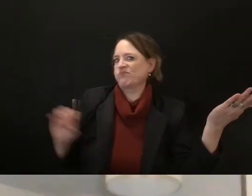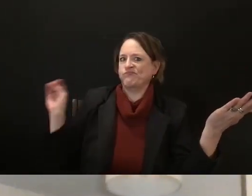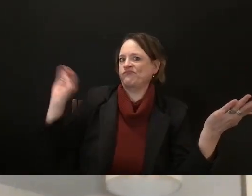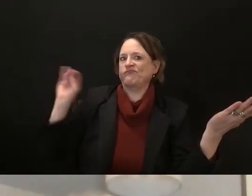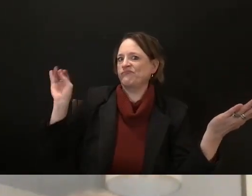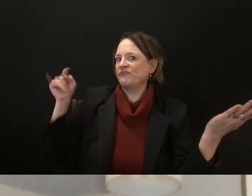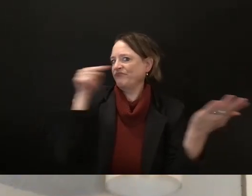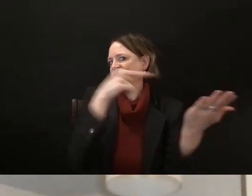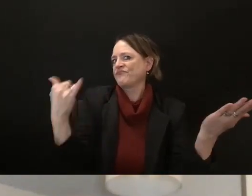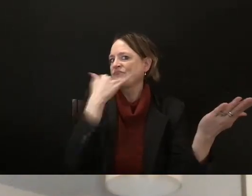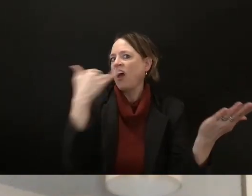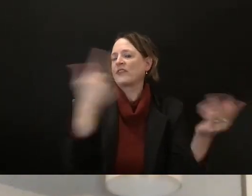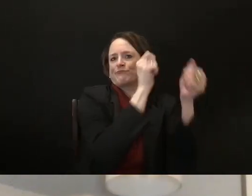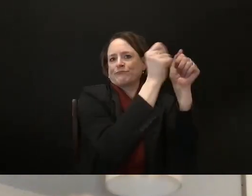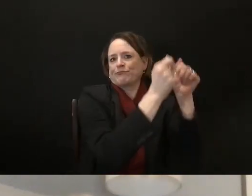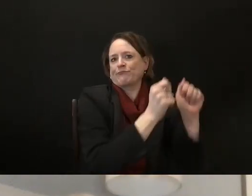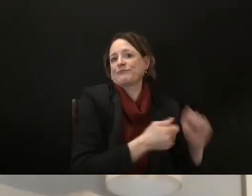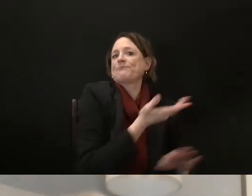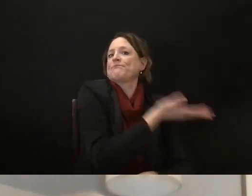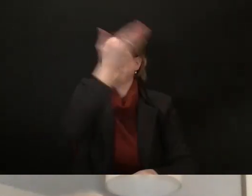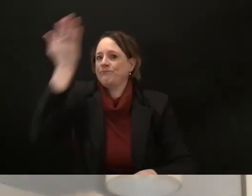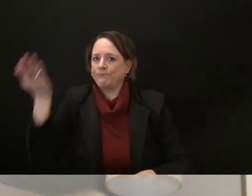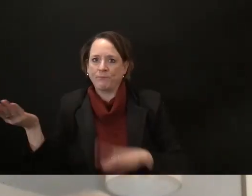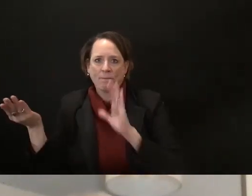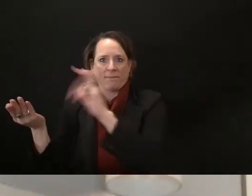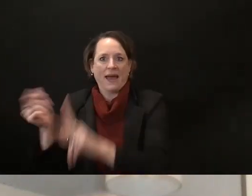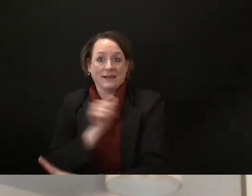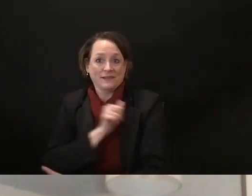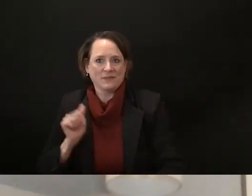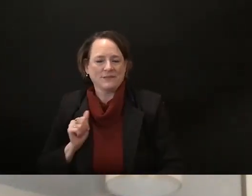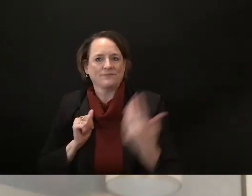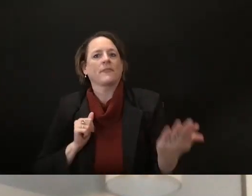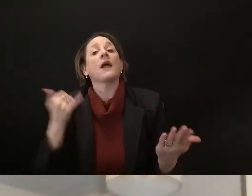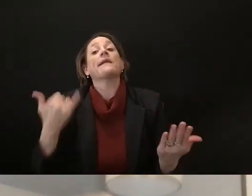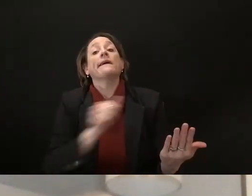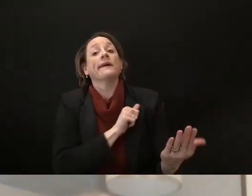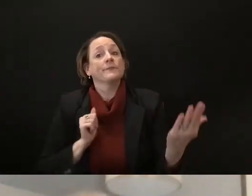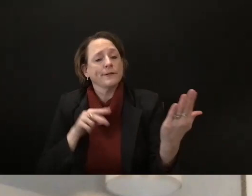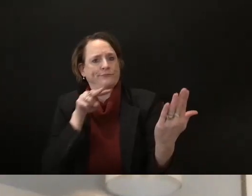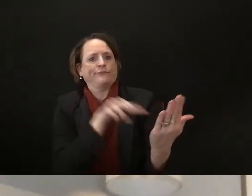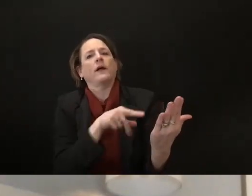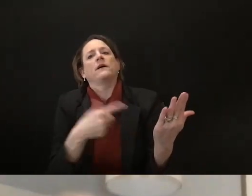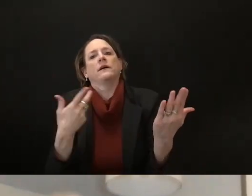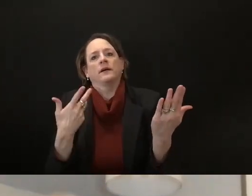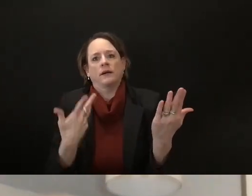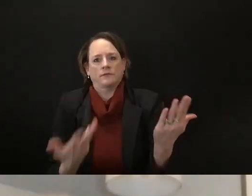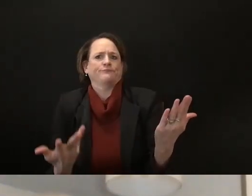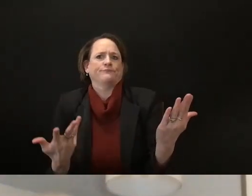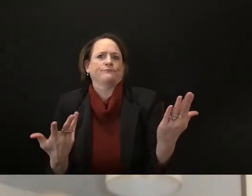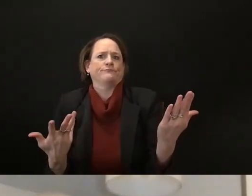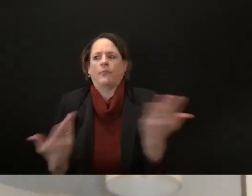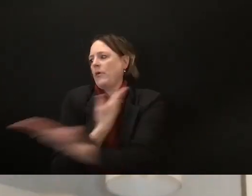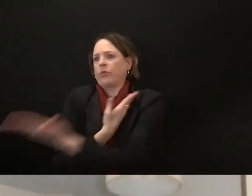it is back in the assembly and so we're kind of playing ping pong with this bill that is probably